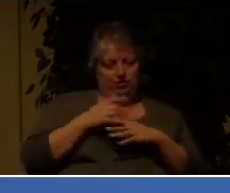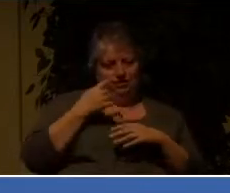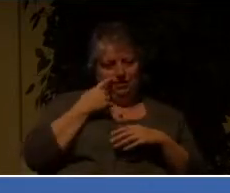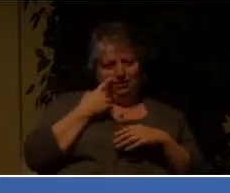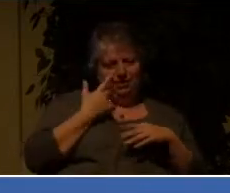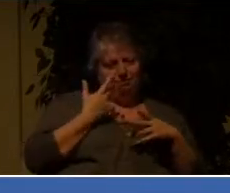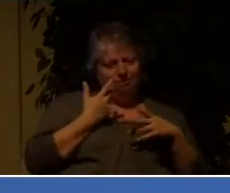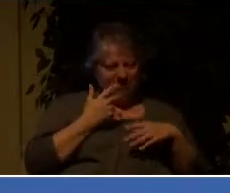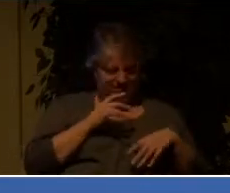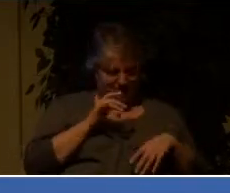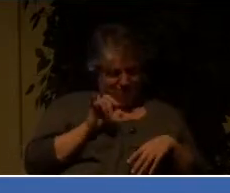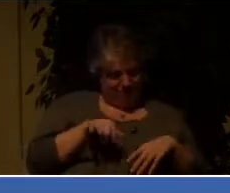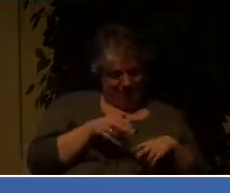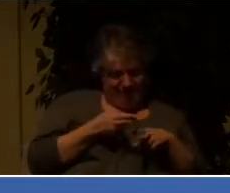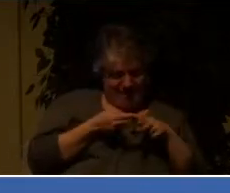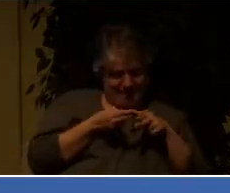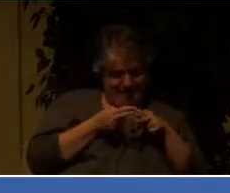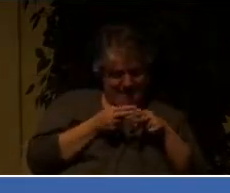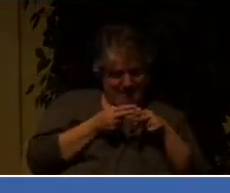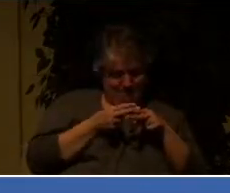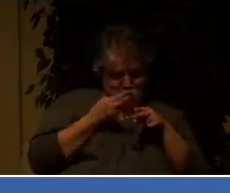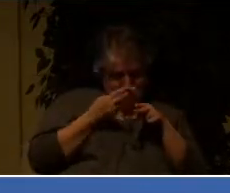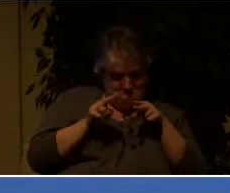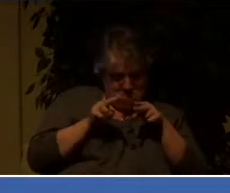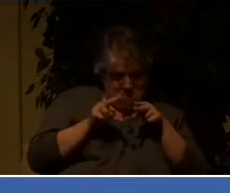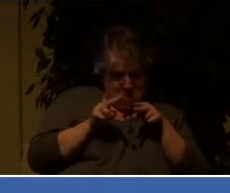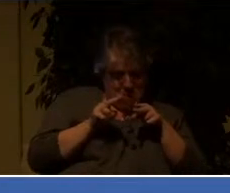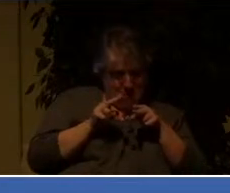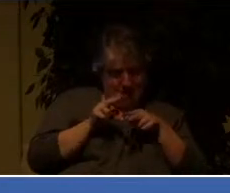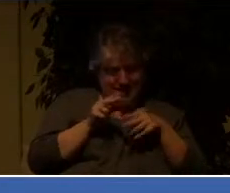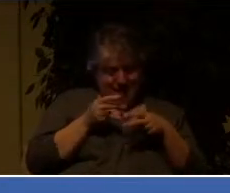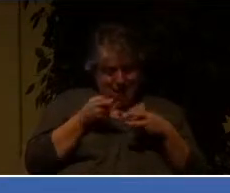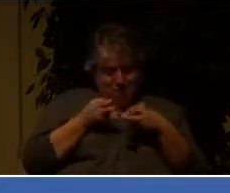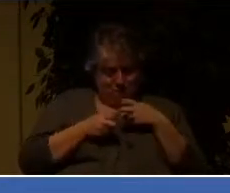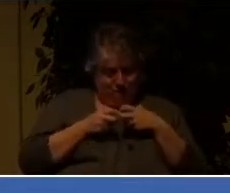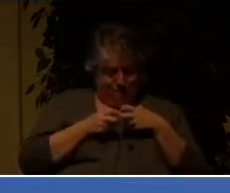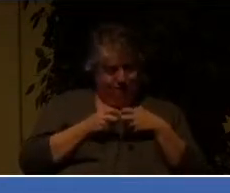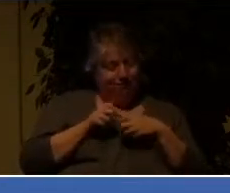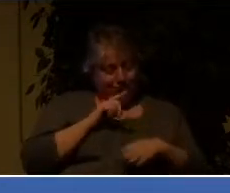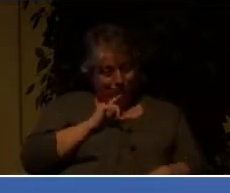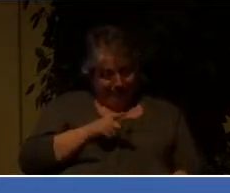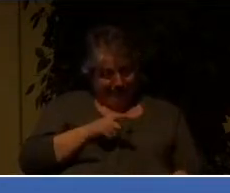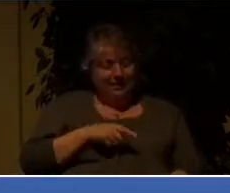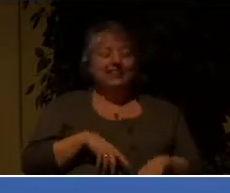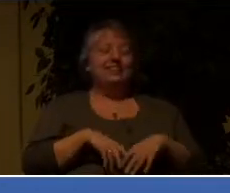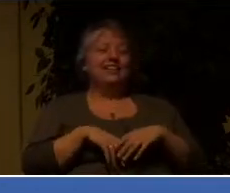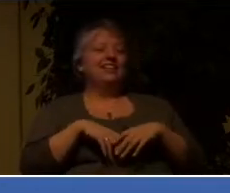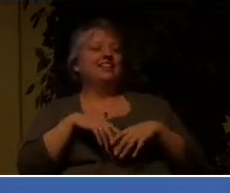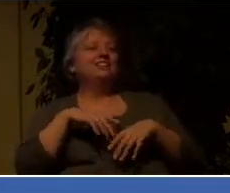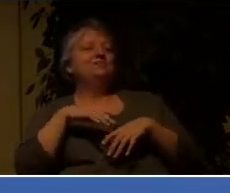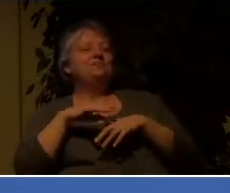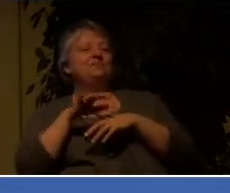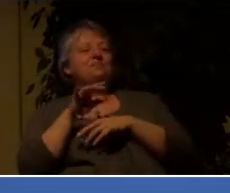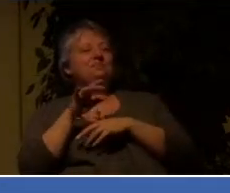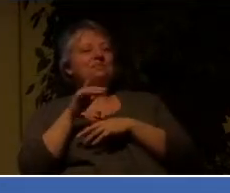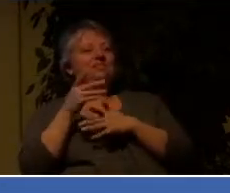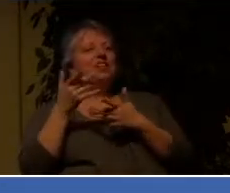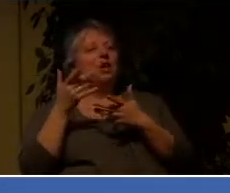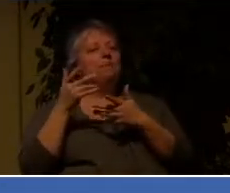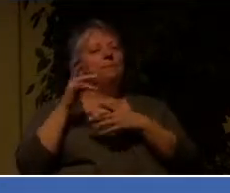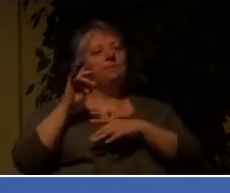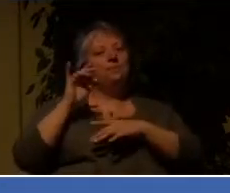life. Slight momentary afflictions. Preparing a weight of glory beyond compare. In other words,